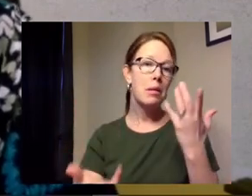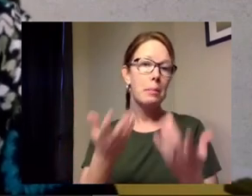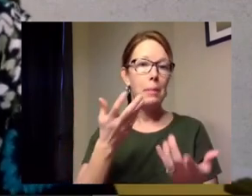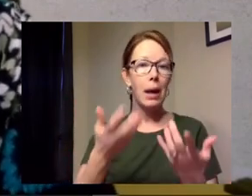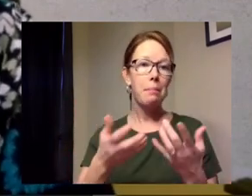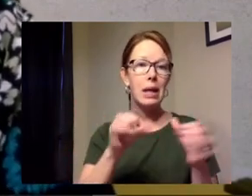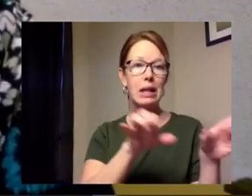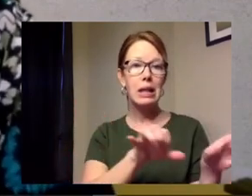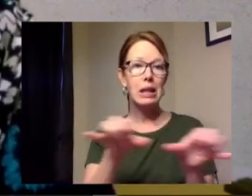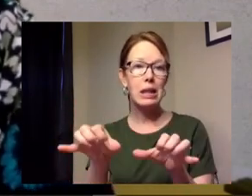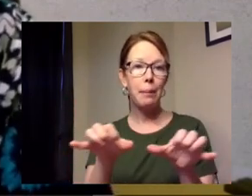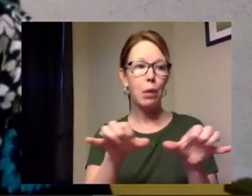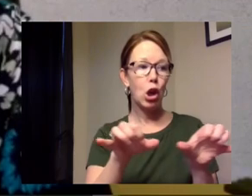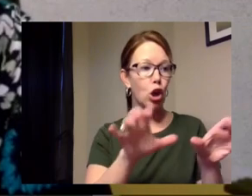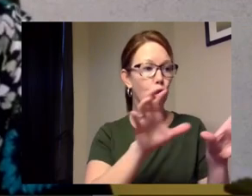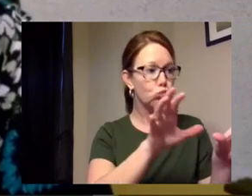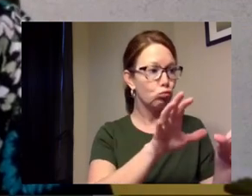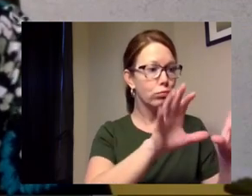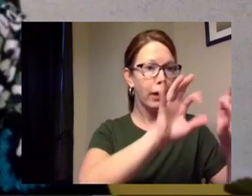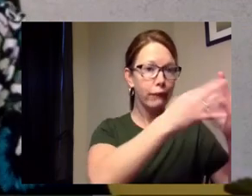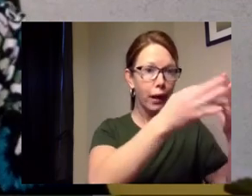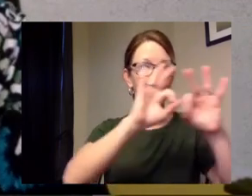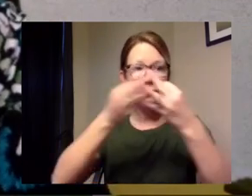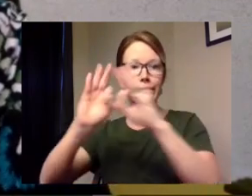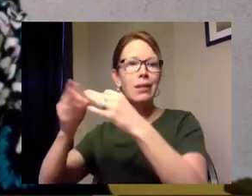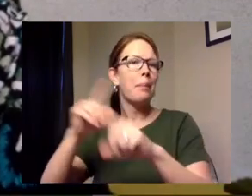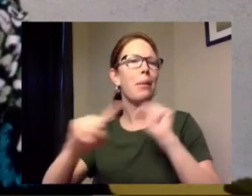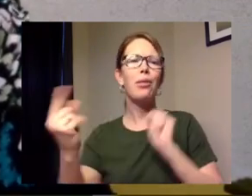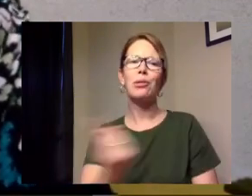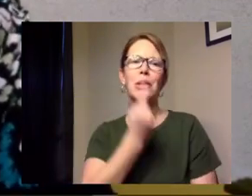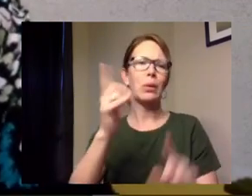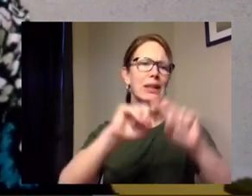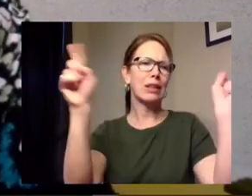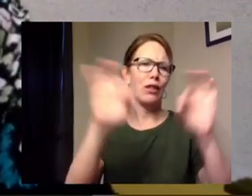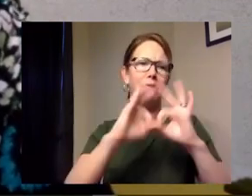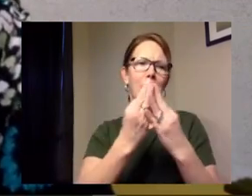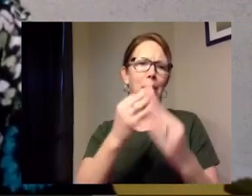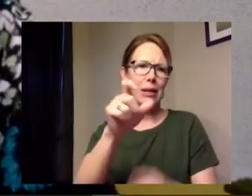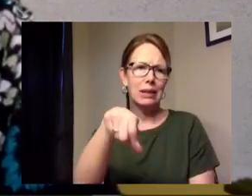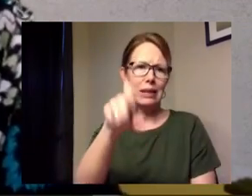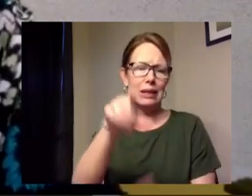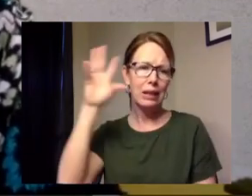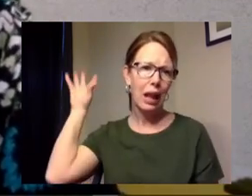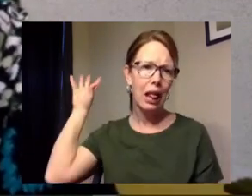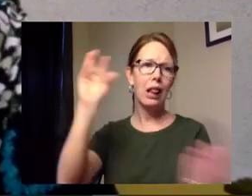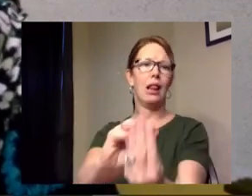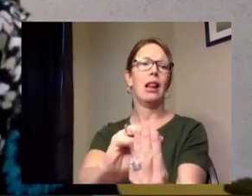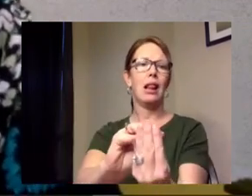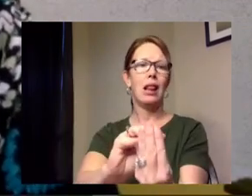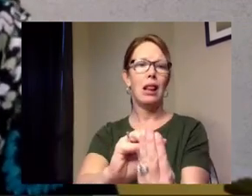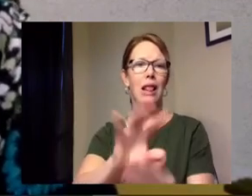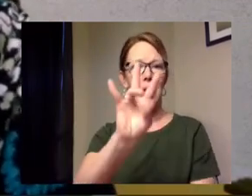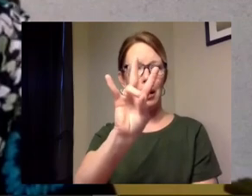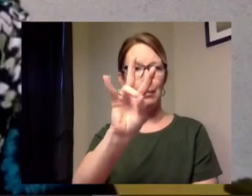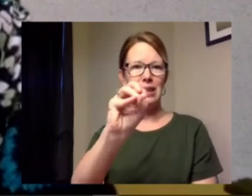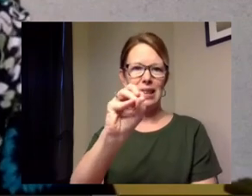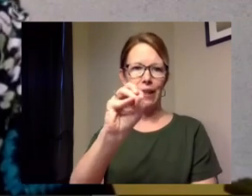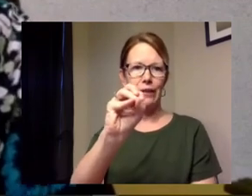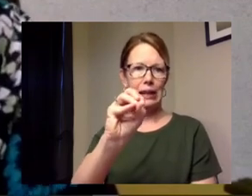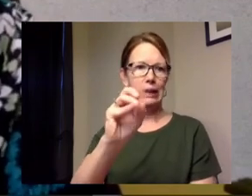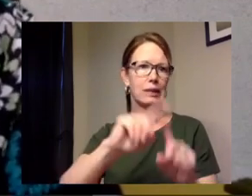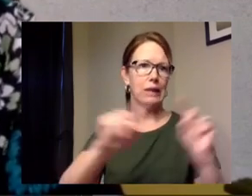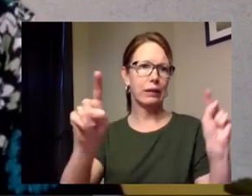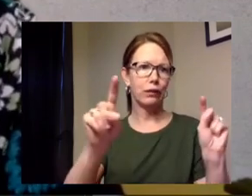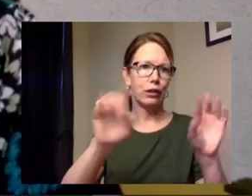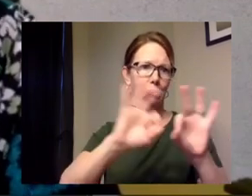there's always different households that are in need and that totals about 70 unique households